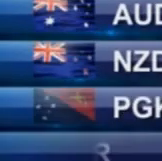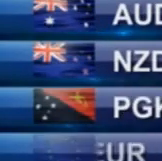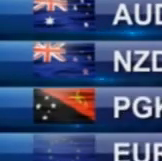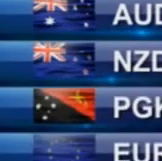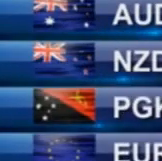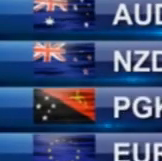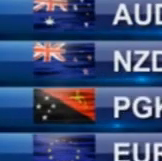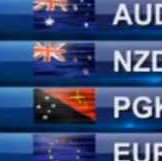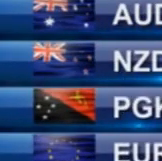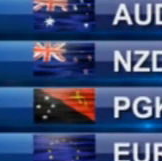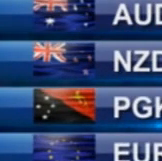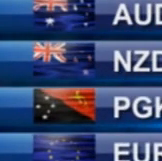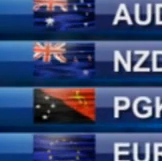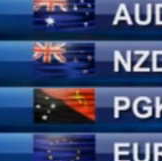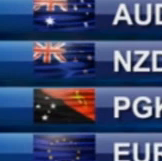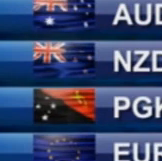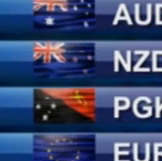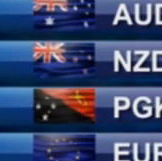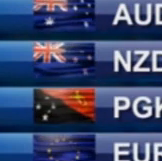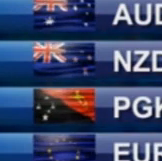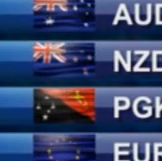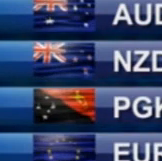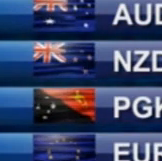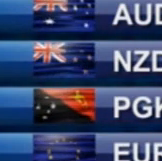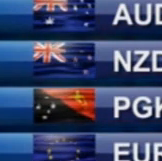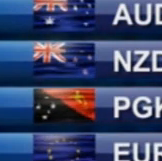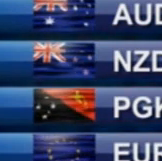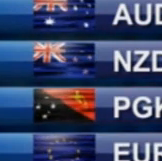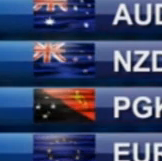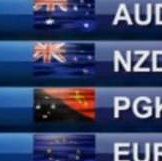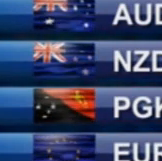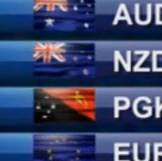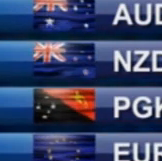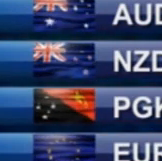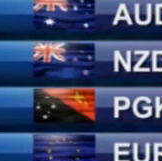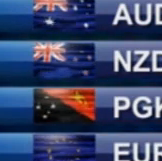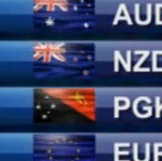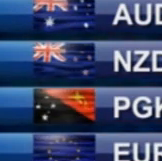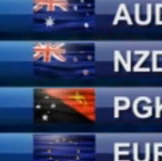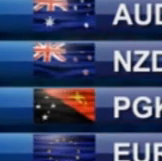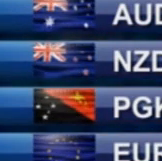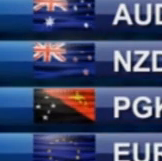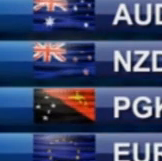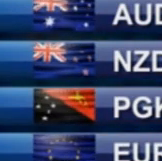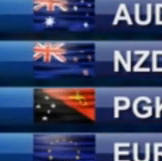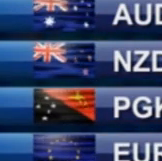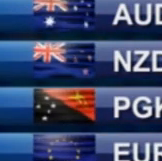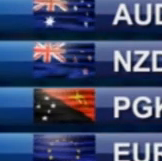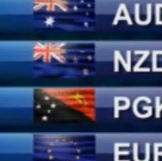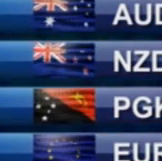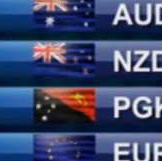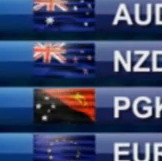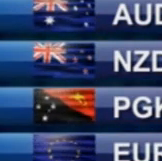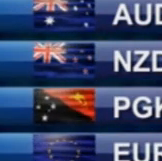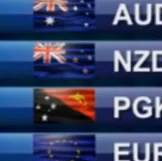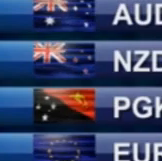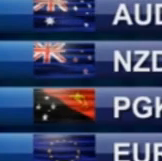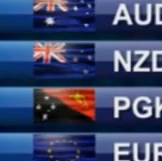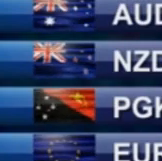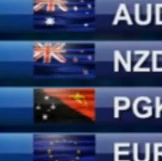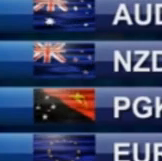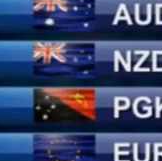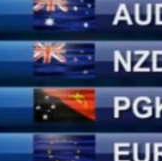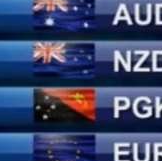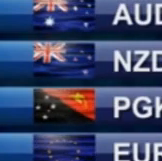this morning. While the Fiji dollar rose against the Chinese one, U.S. dollar, P&G Kina and the Japanese yen, the Sangamali weakened slightly against our two